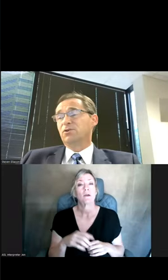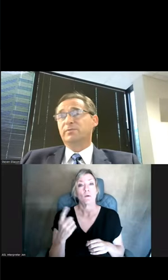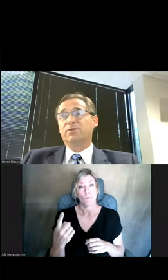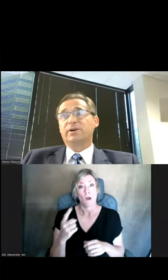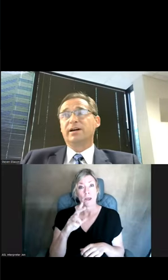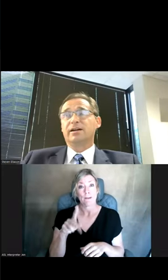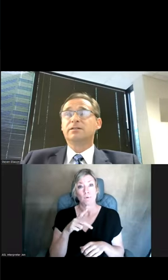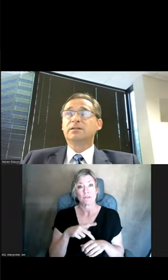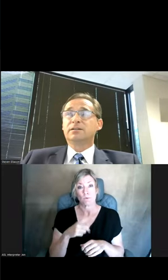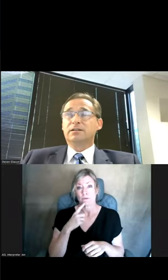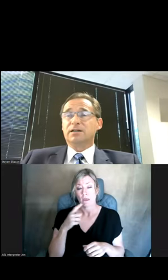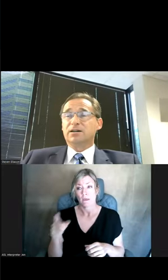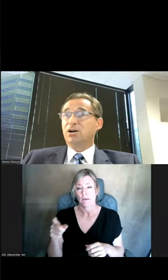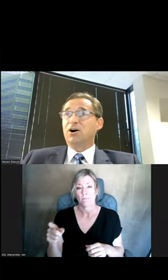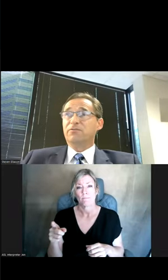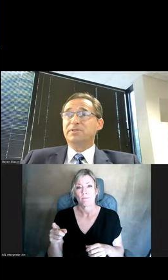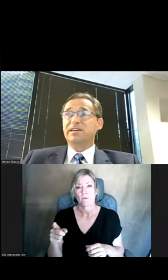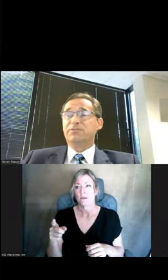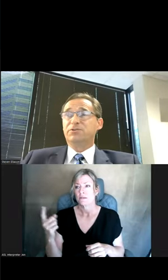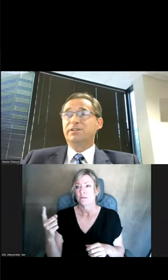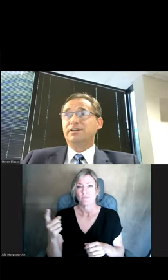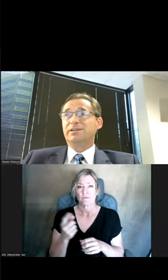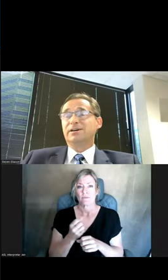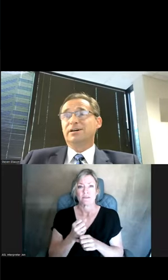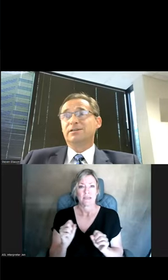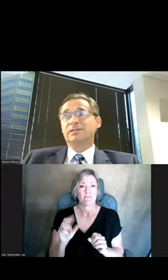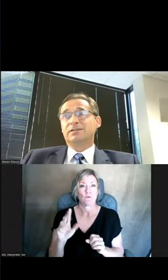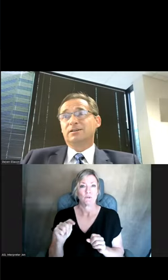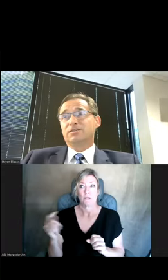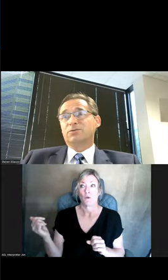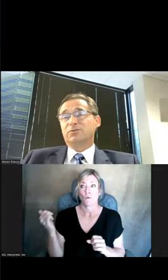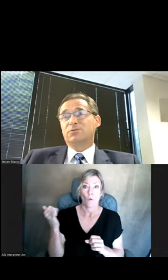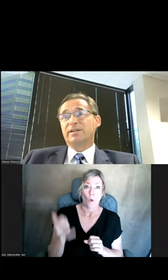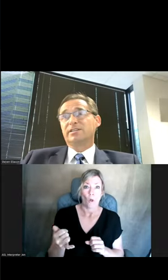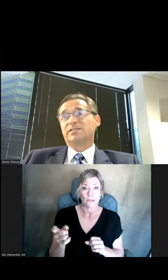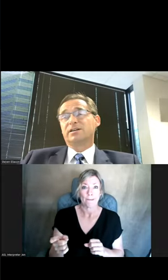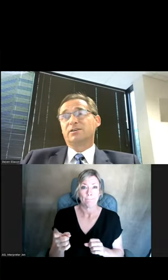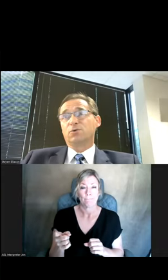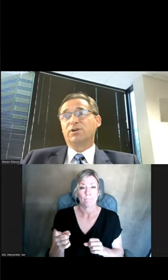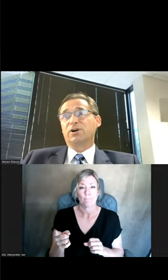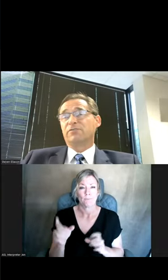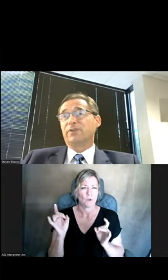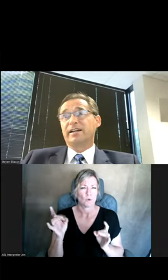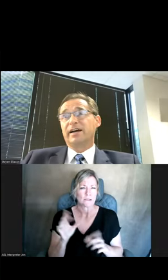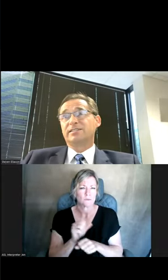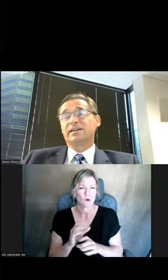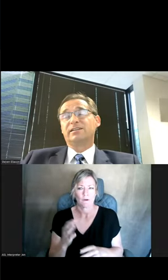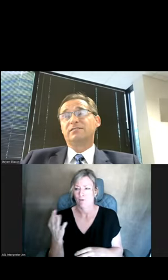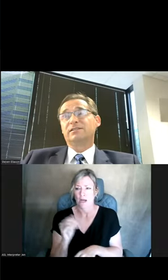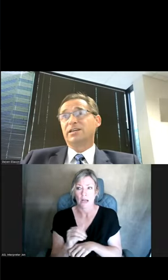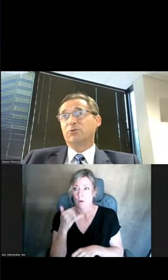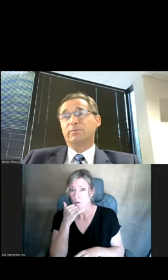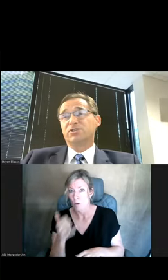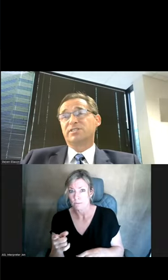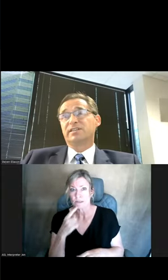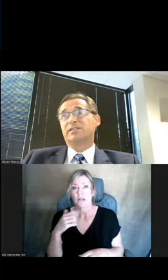principal told me where he got a call from the Safe UT crisis worker on a Friday night saying